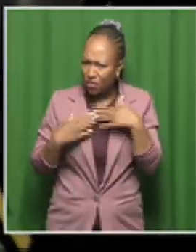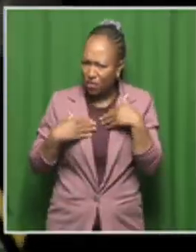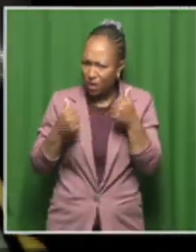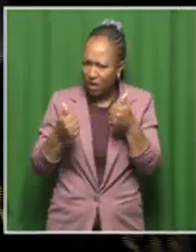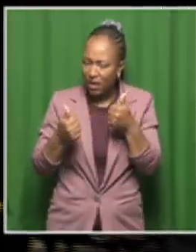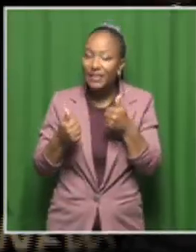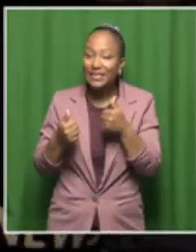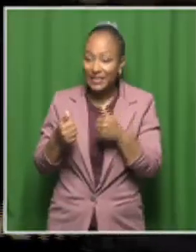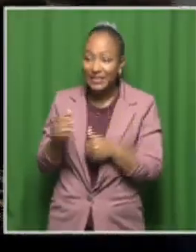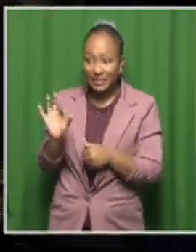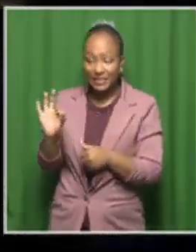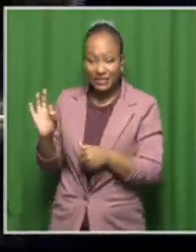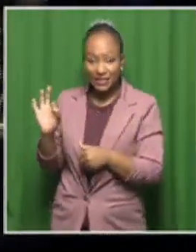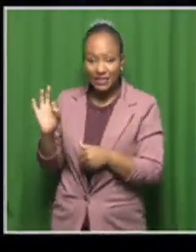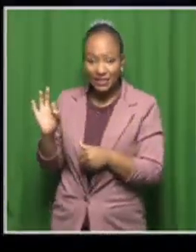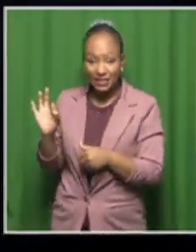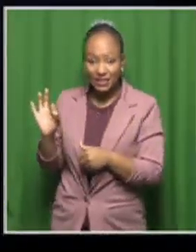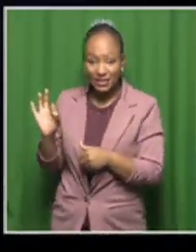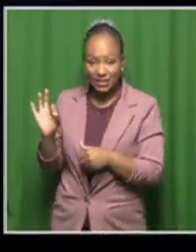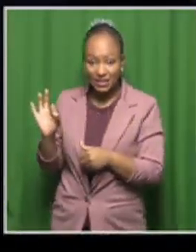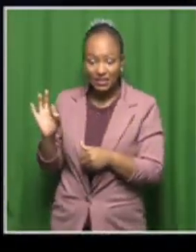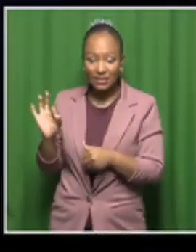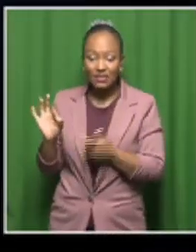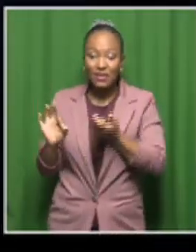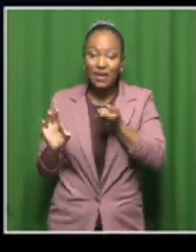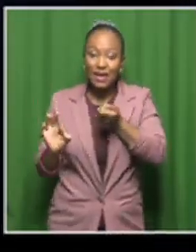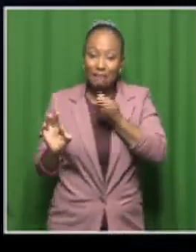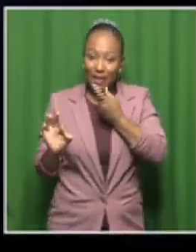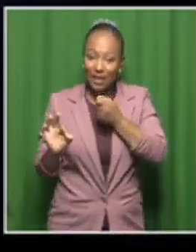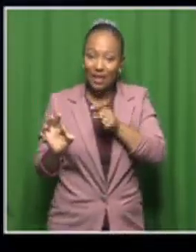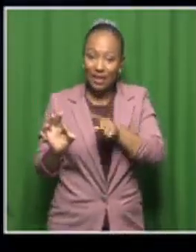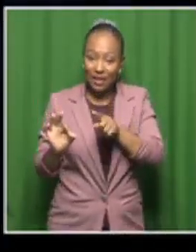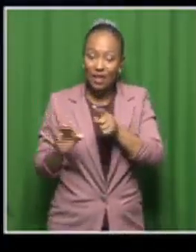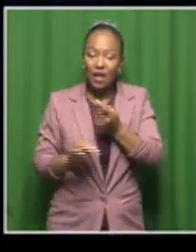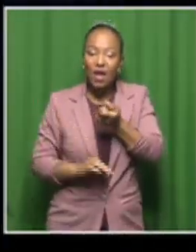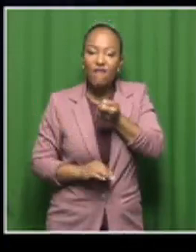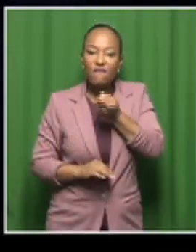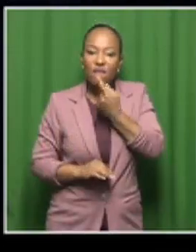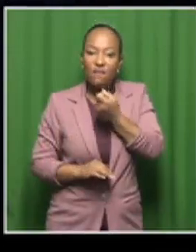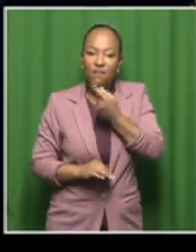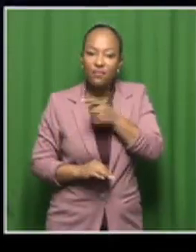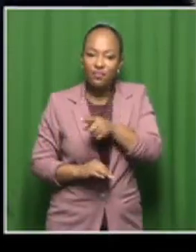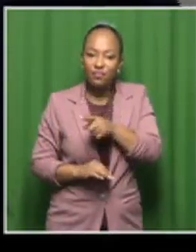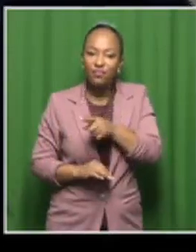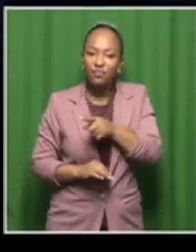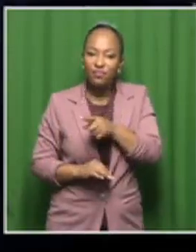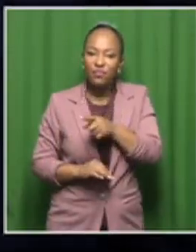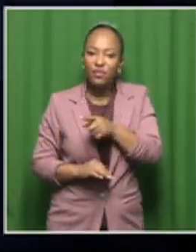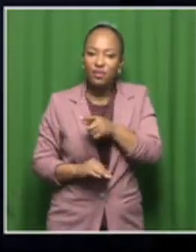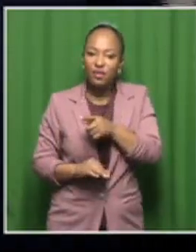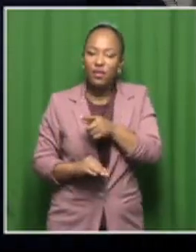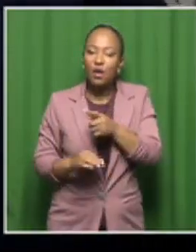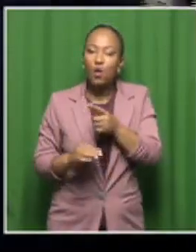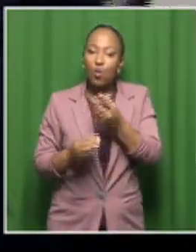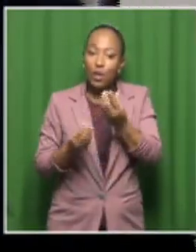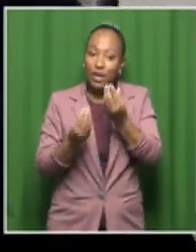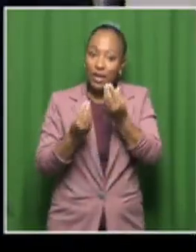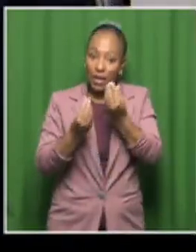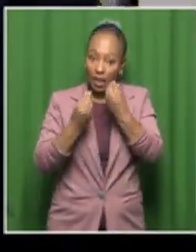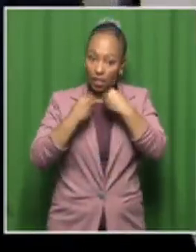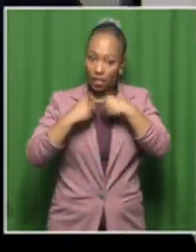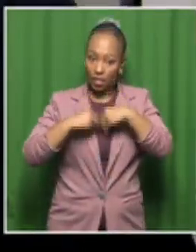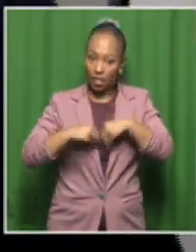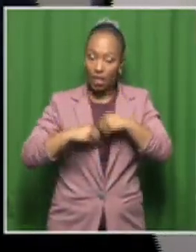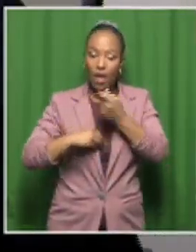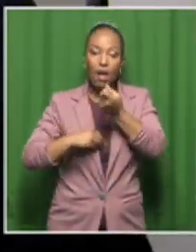Exactly, that is the case. This ibuprofen is one of the pharmaceuticals that we take in, and then they end up, we excrete them, and then they